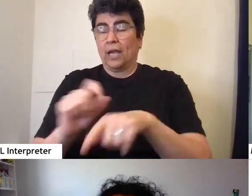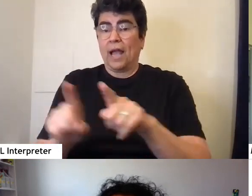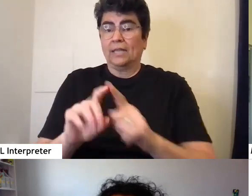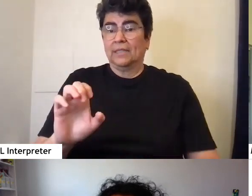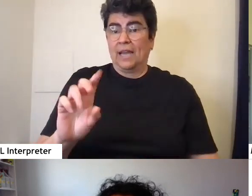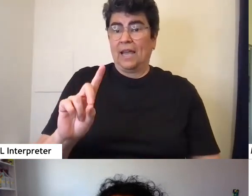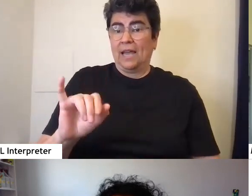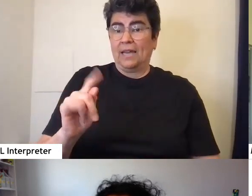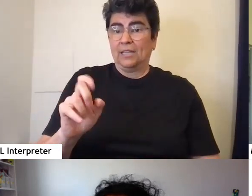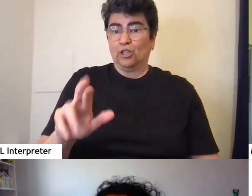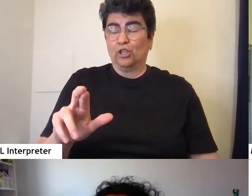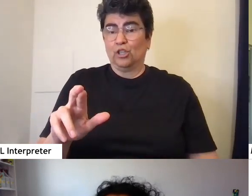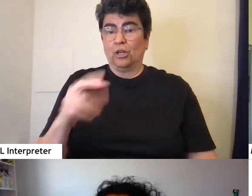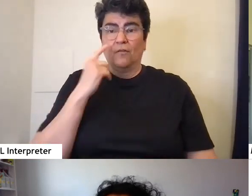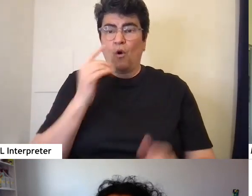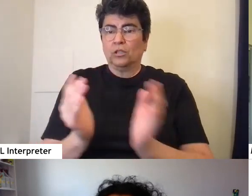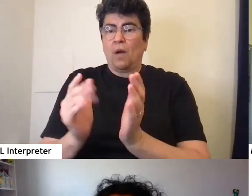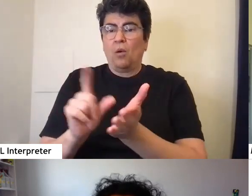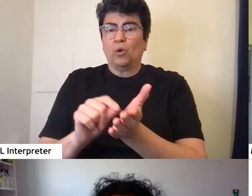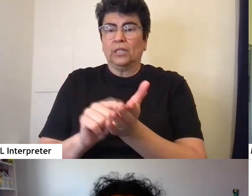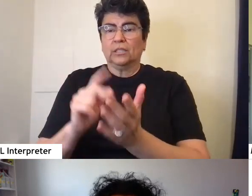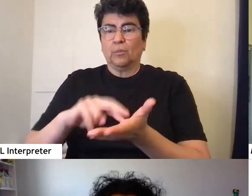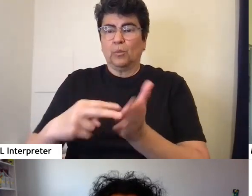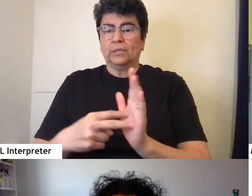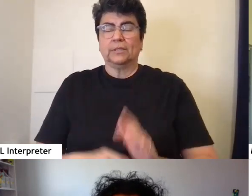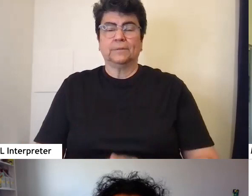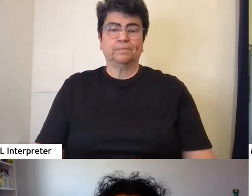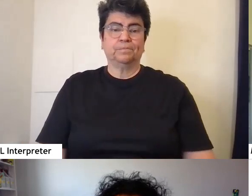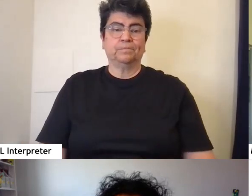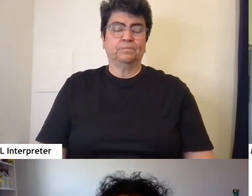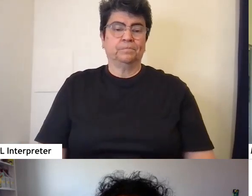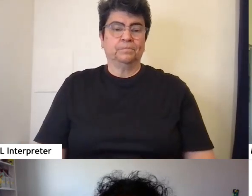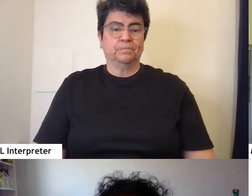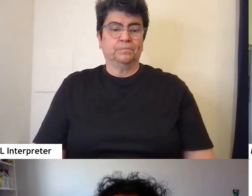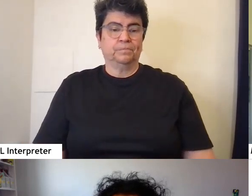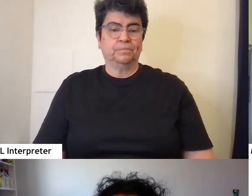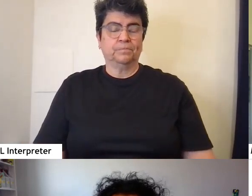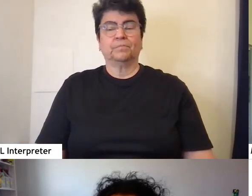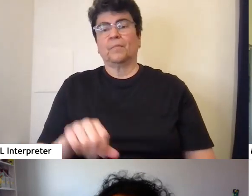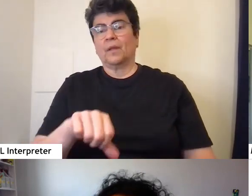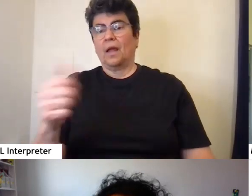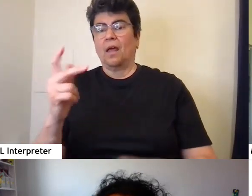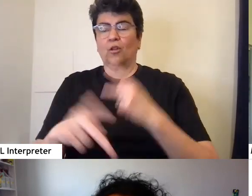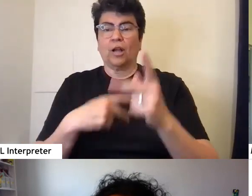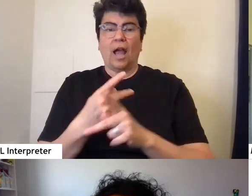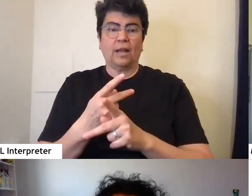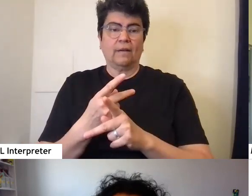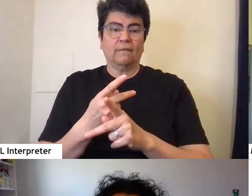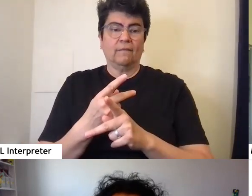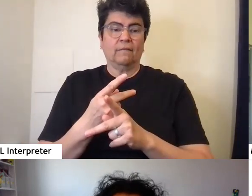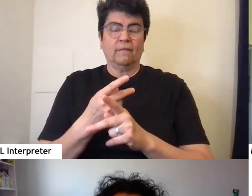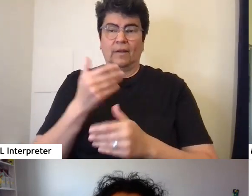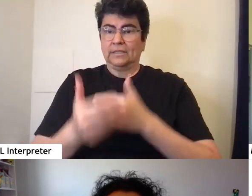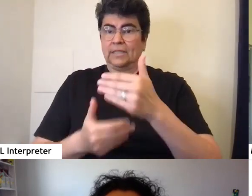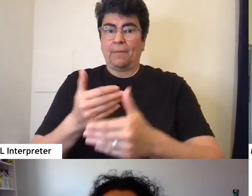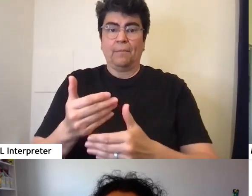for small press purposes. So another kind of step in